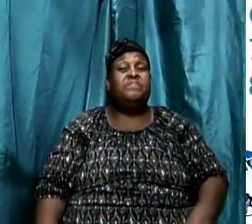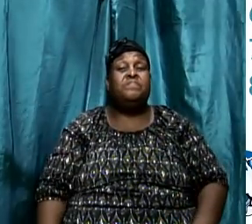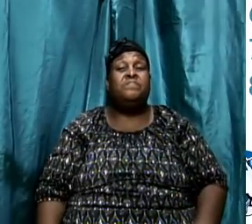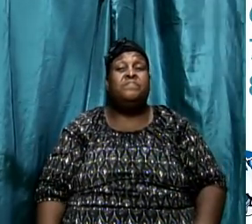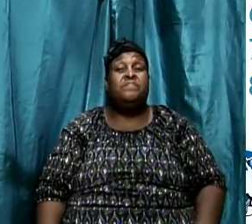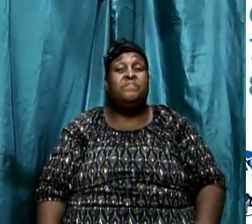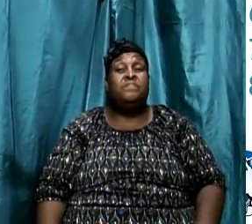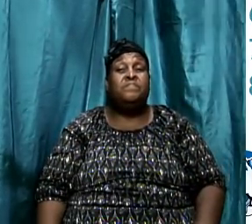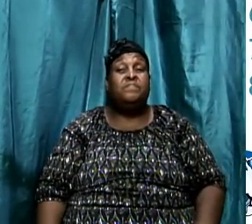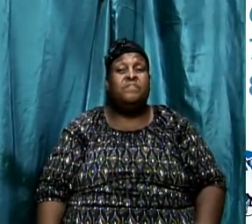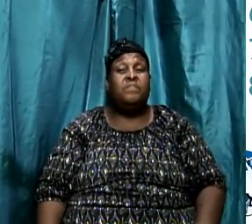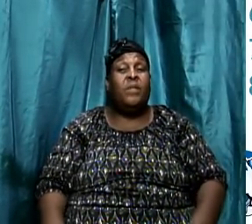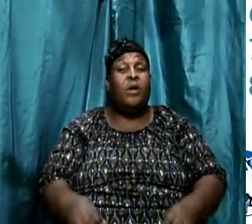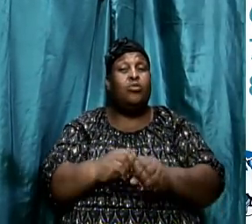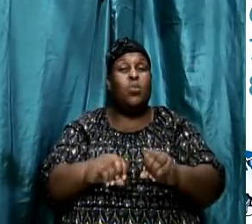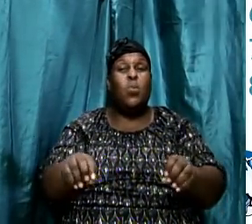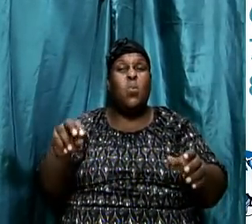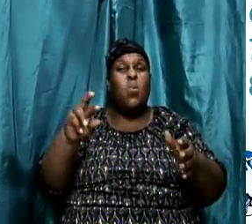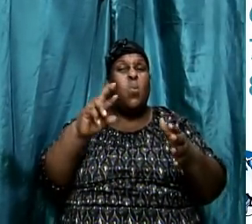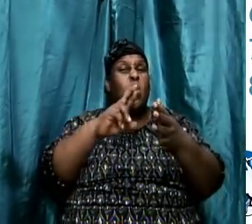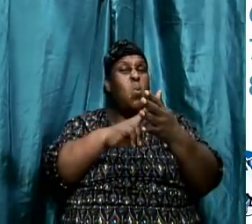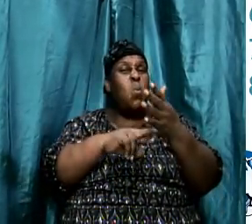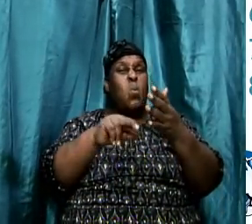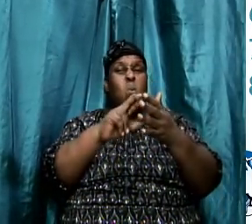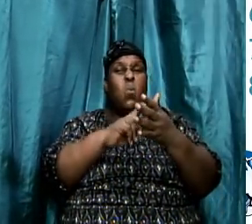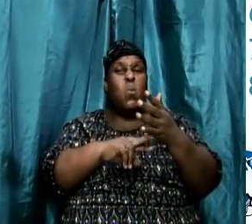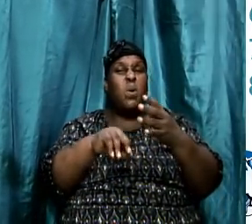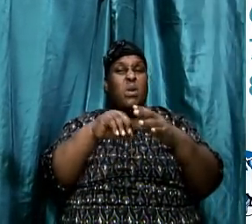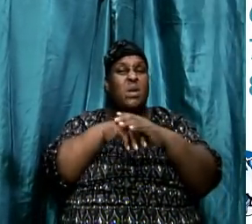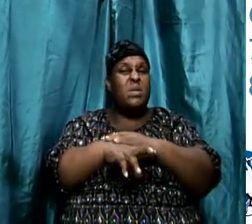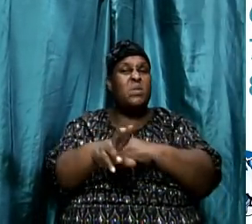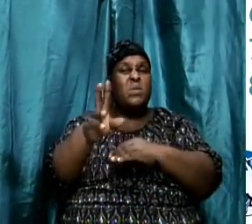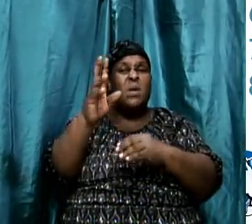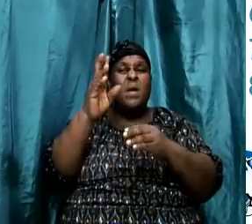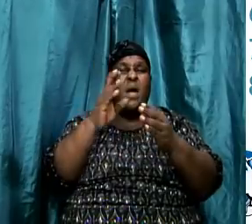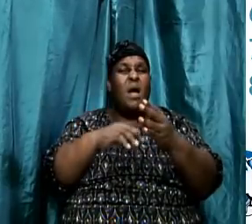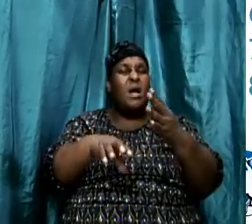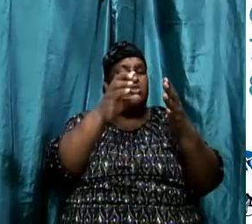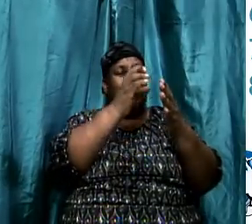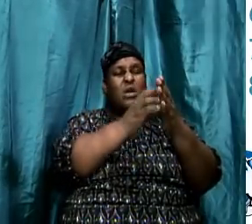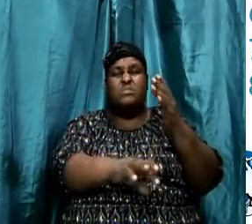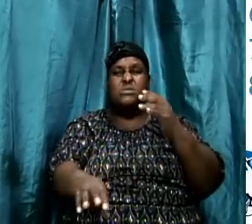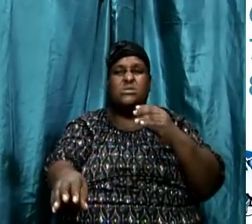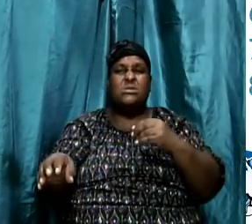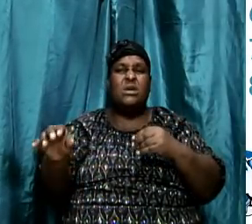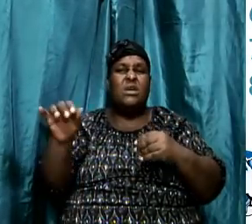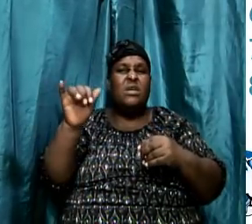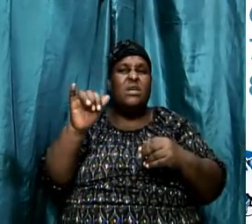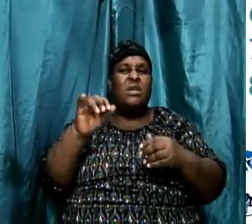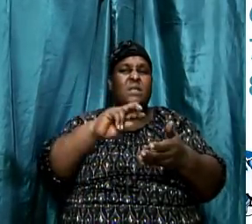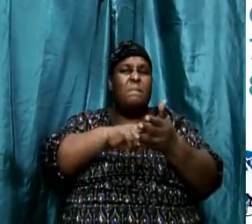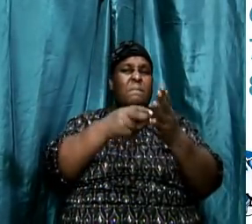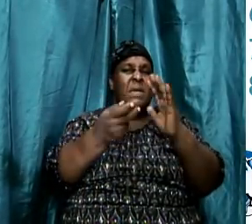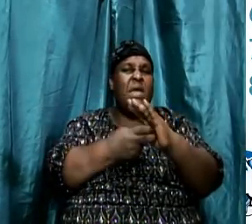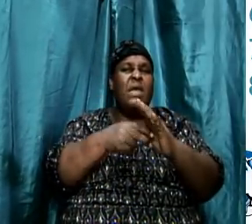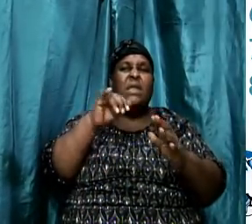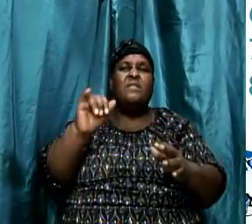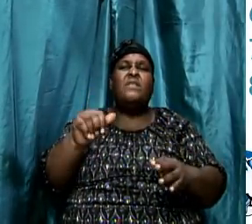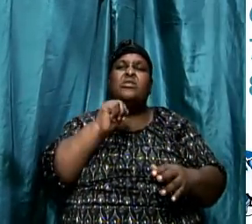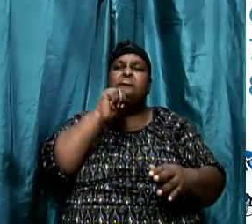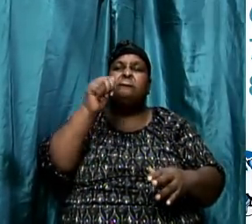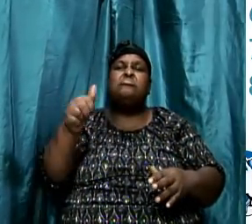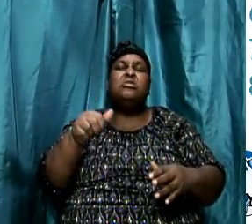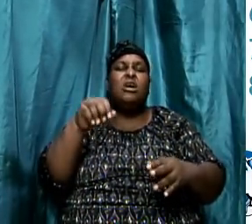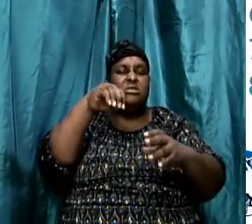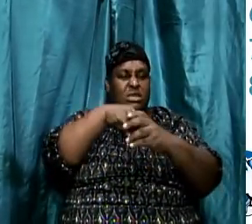And do not read into a passage a meaning that is not there. Very, very important. Which means you will observe very carefully.